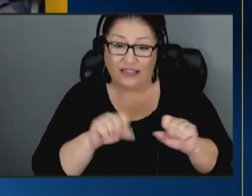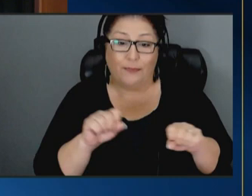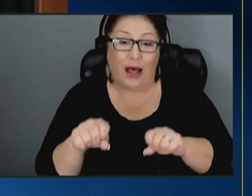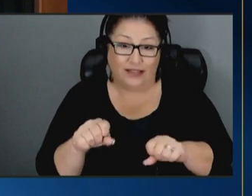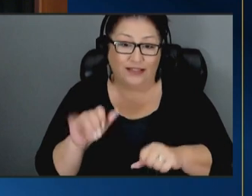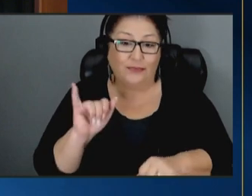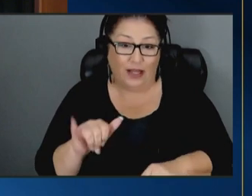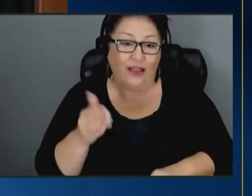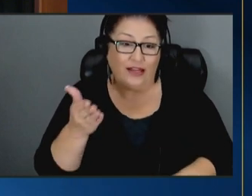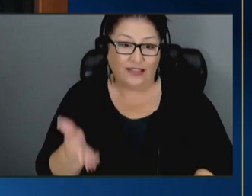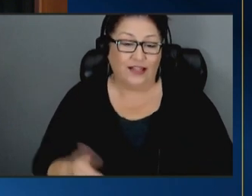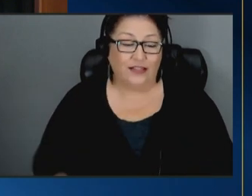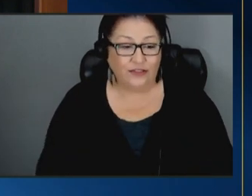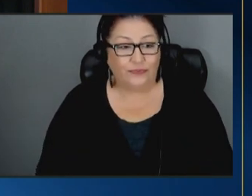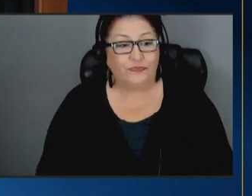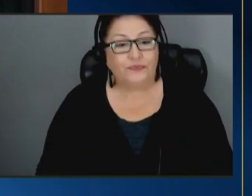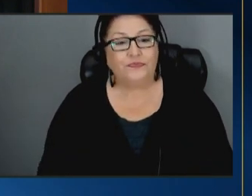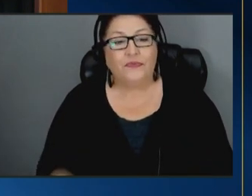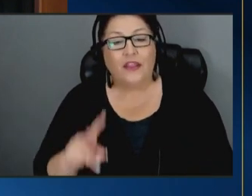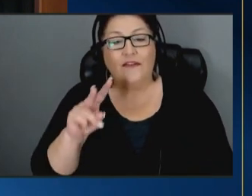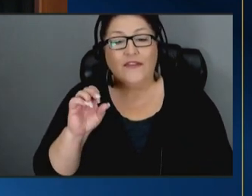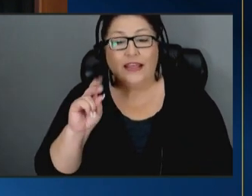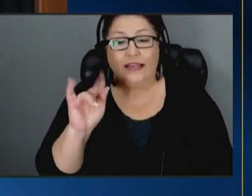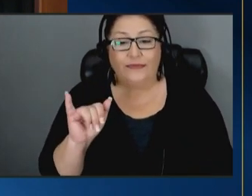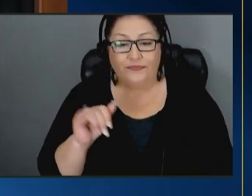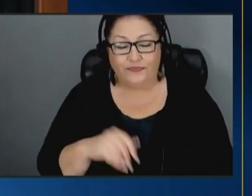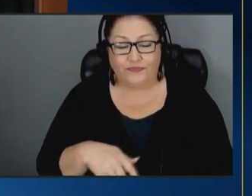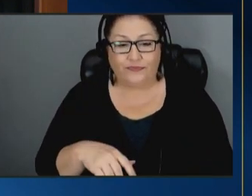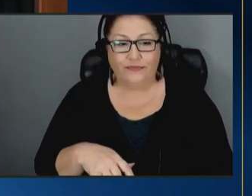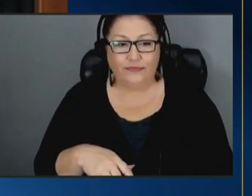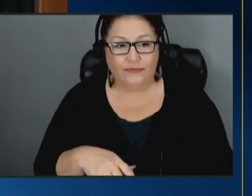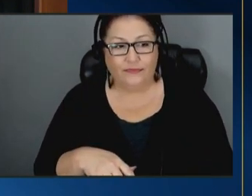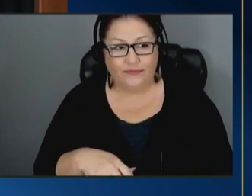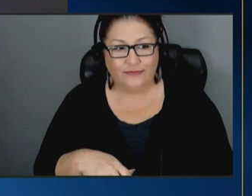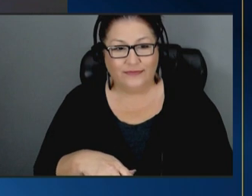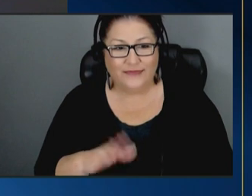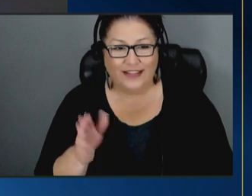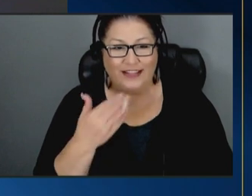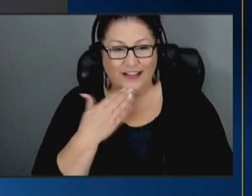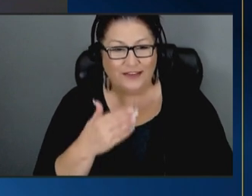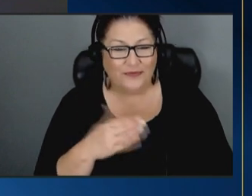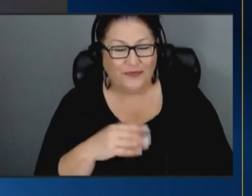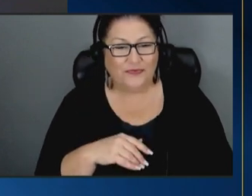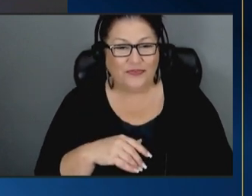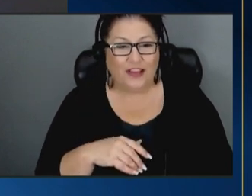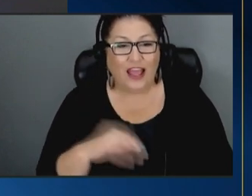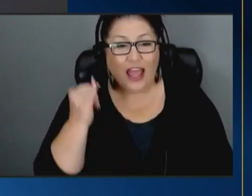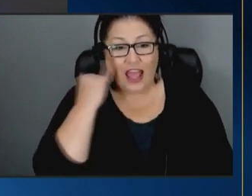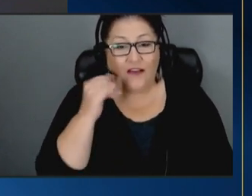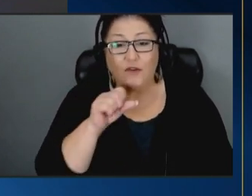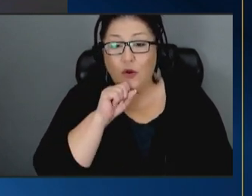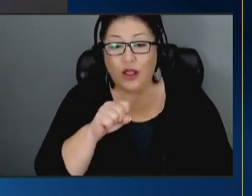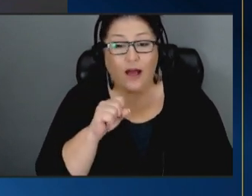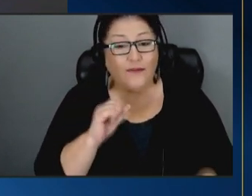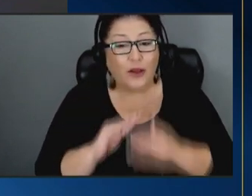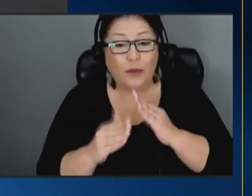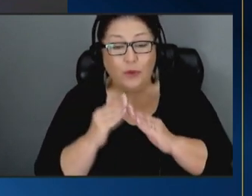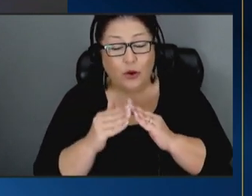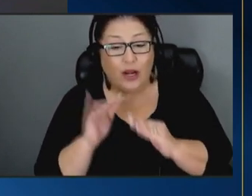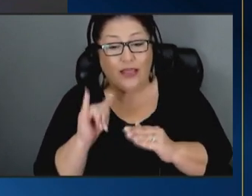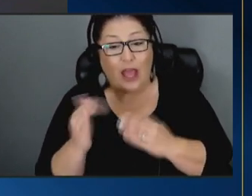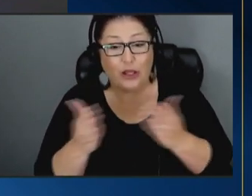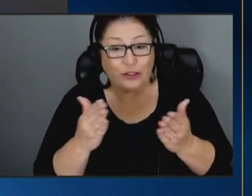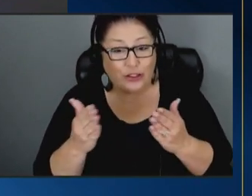vicki and close you serve if you love the community that you serve and you